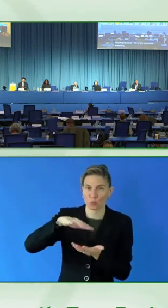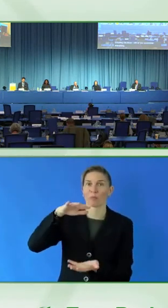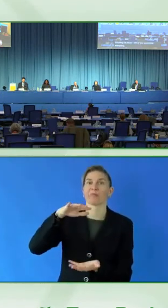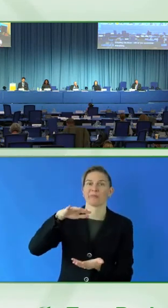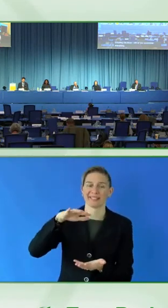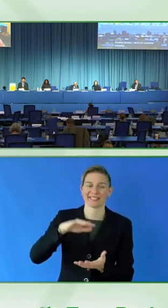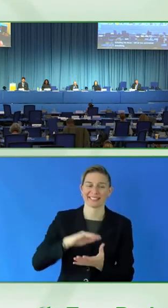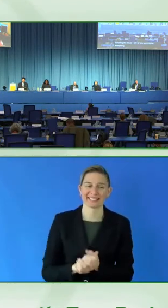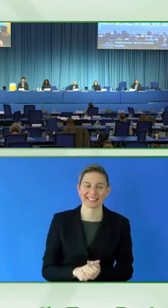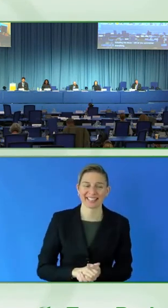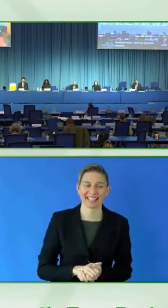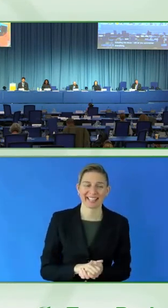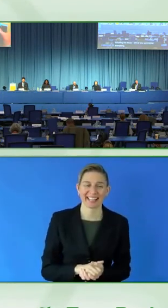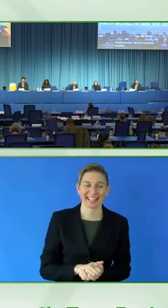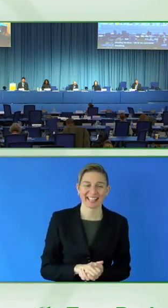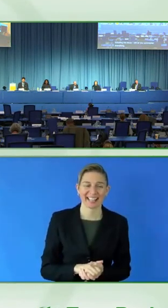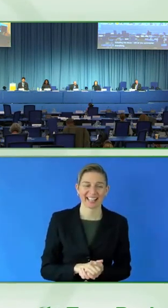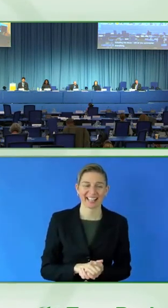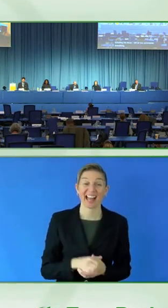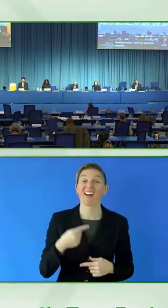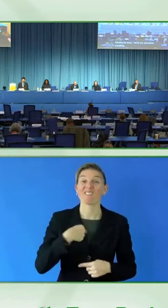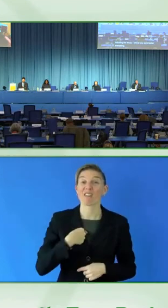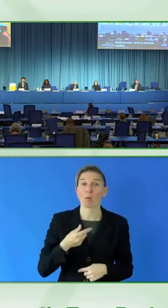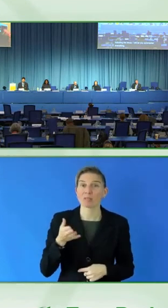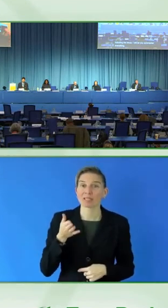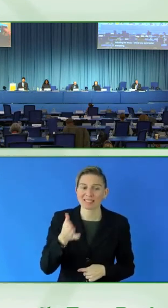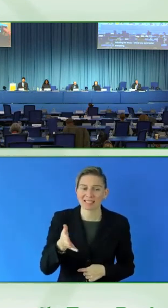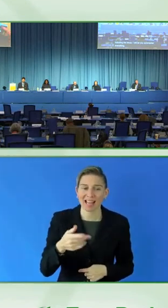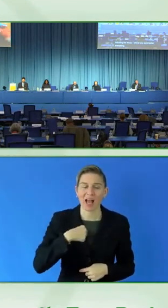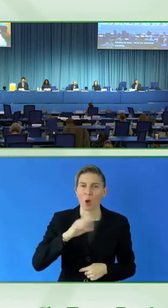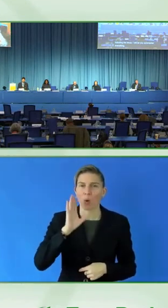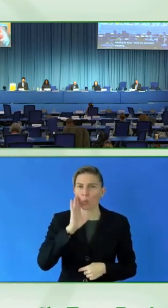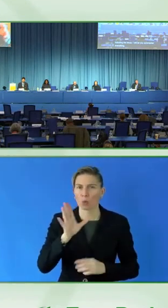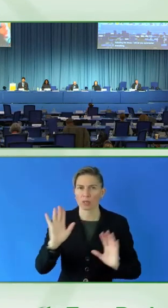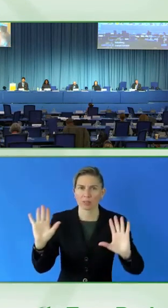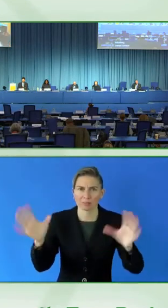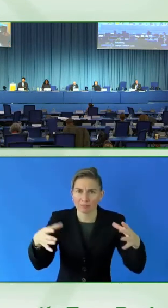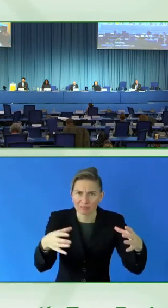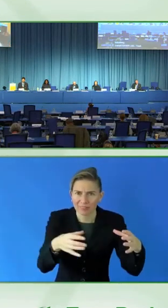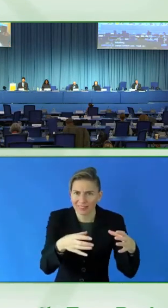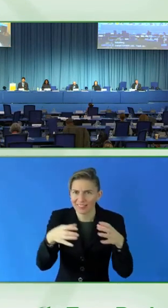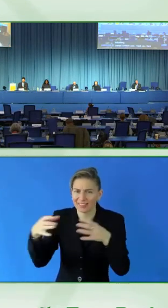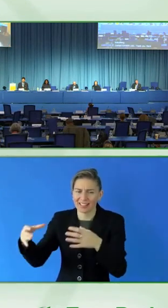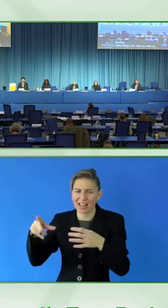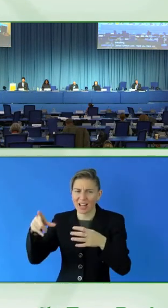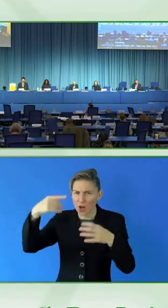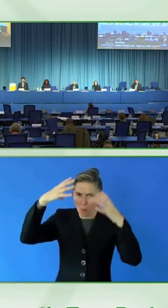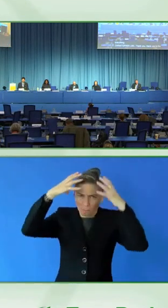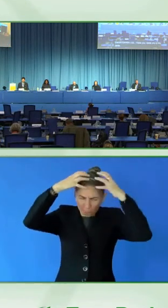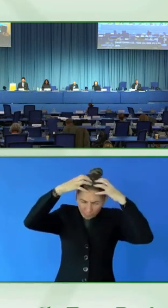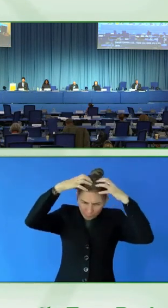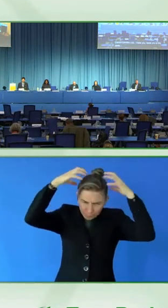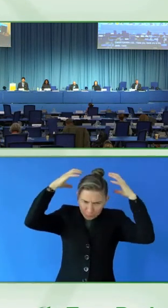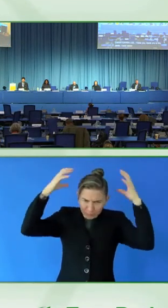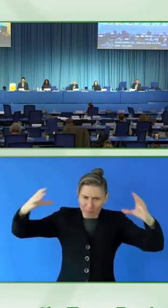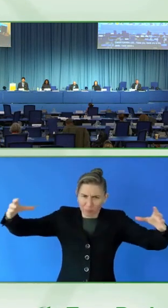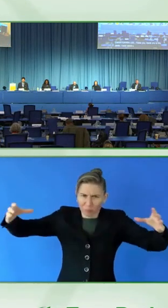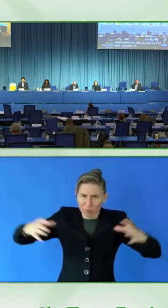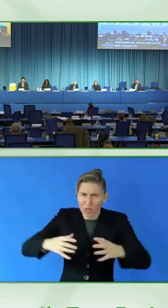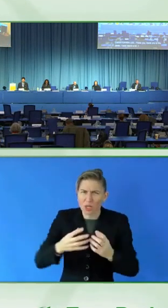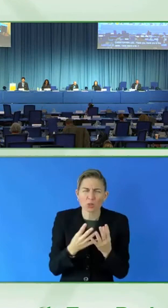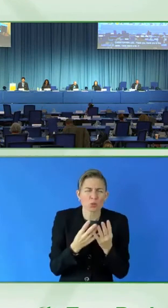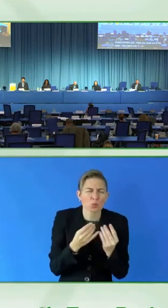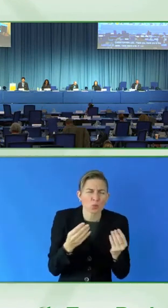and just after, if I was there and take you all out to lunch and just to have all your brains in one place, because there was so many common themes